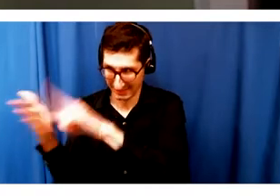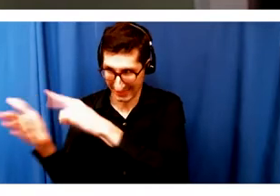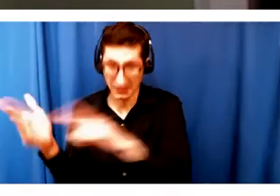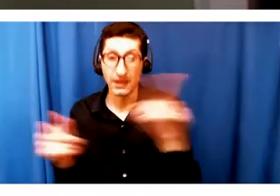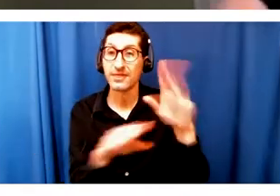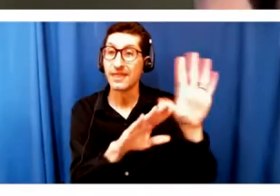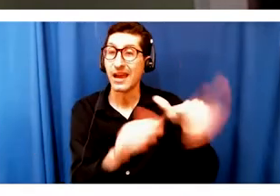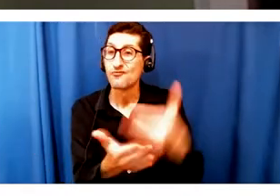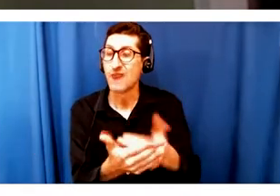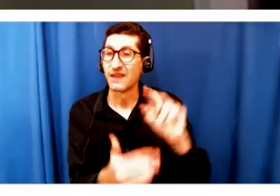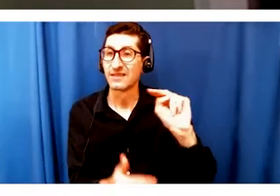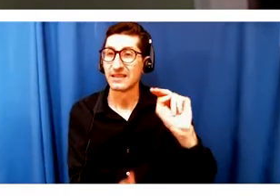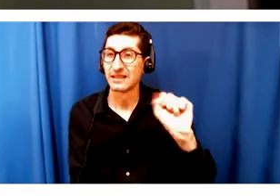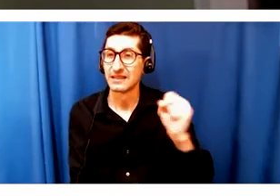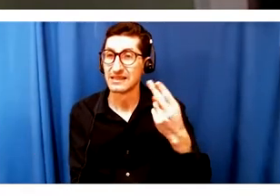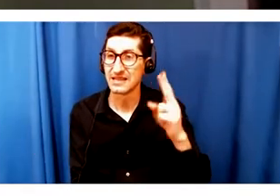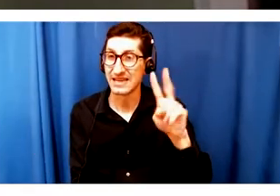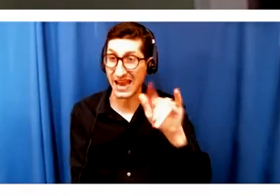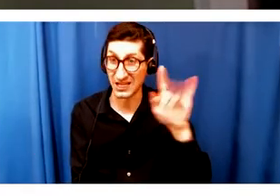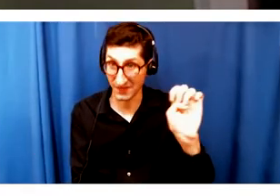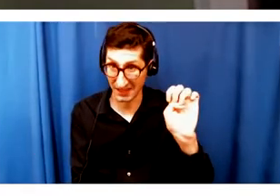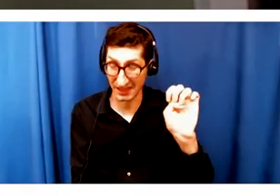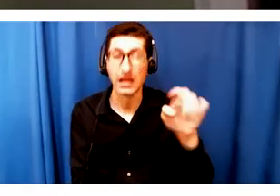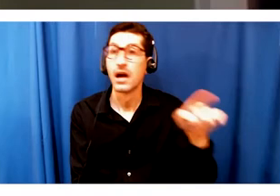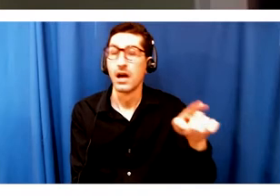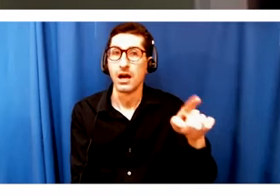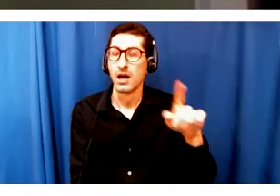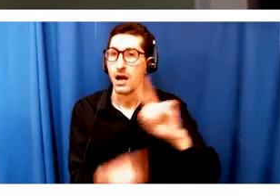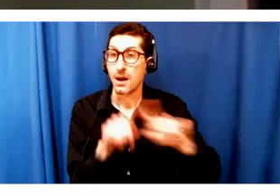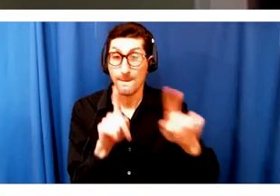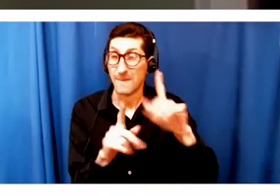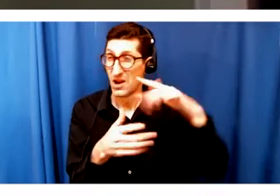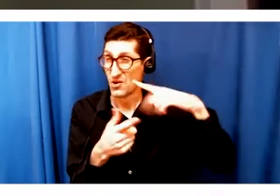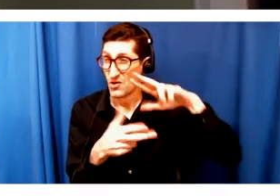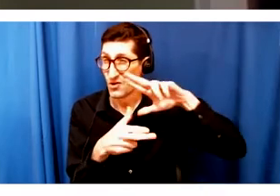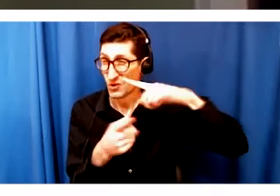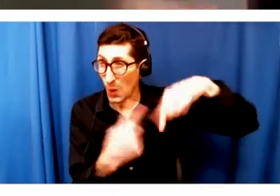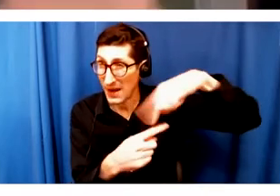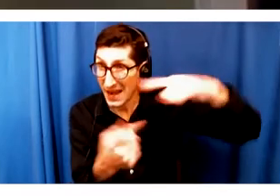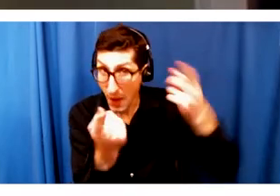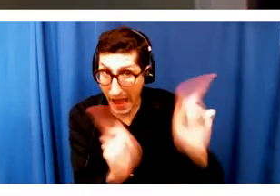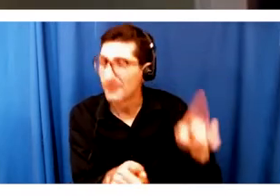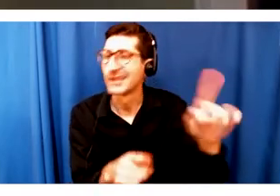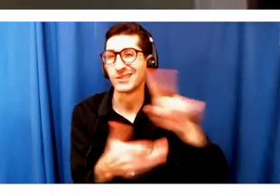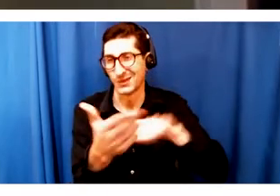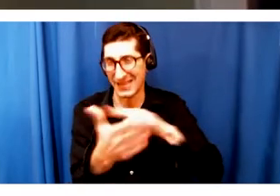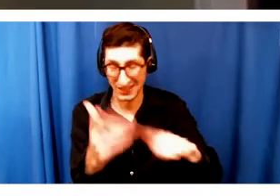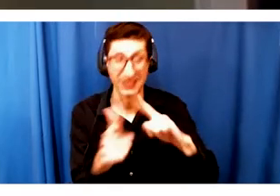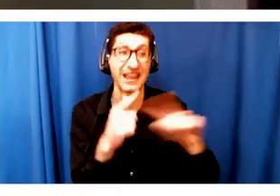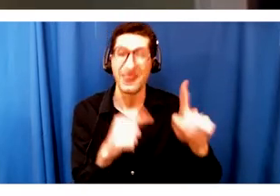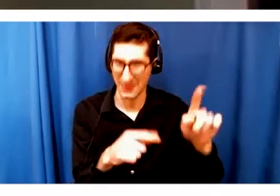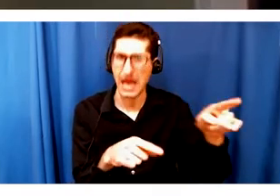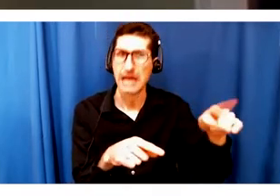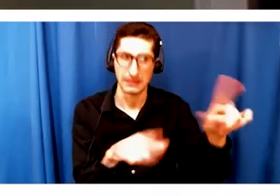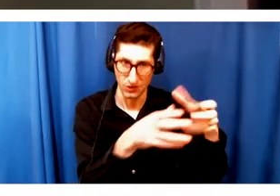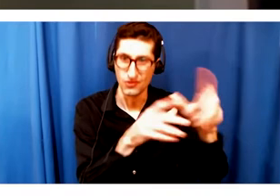tour, and they were hit by a tornado, so they lost the performances in Nashville. And they kind of limped into Boston, and we were like, no, we're going to get this running for you.